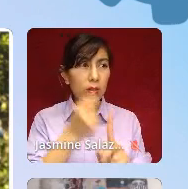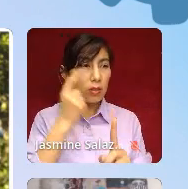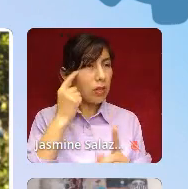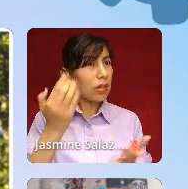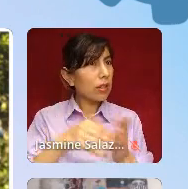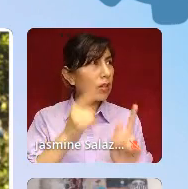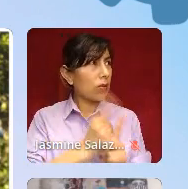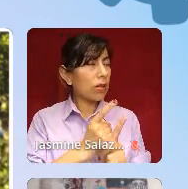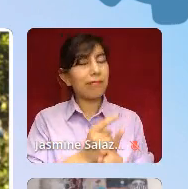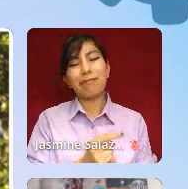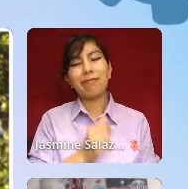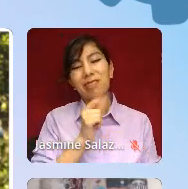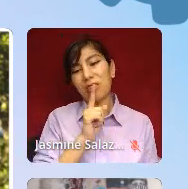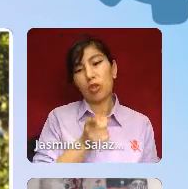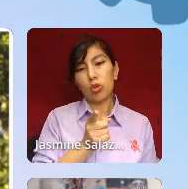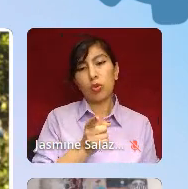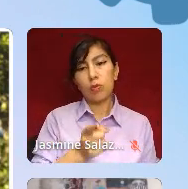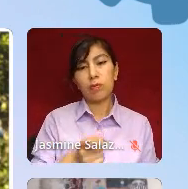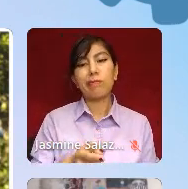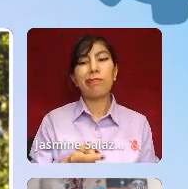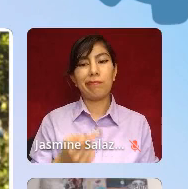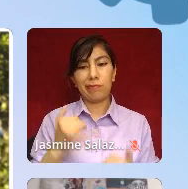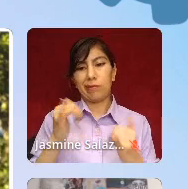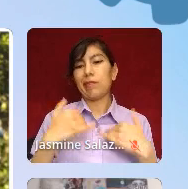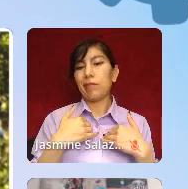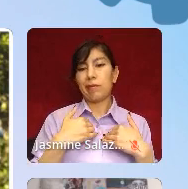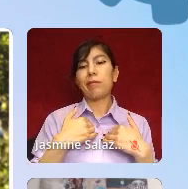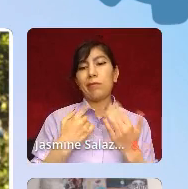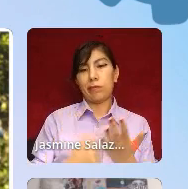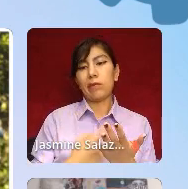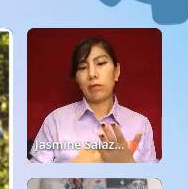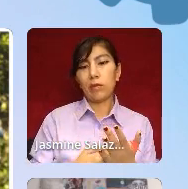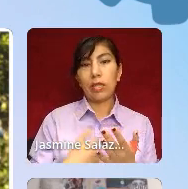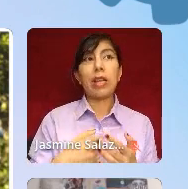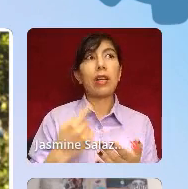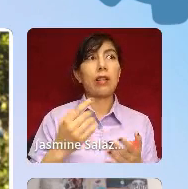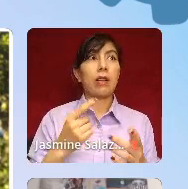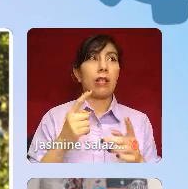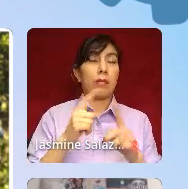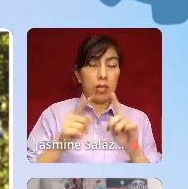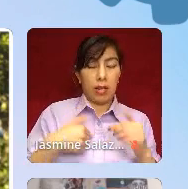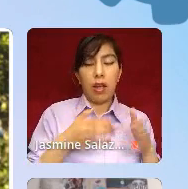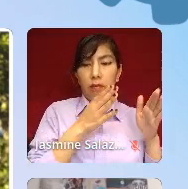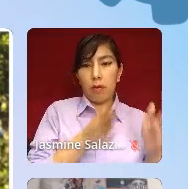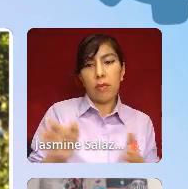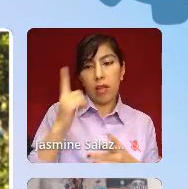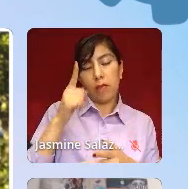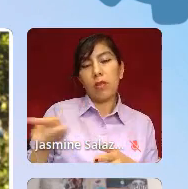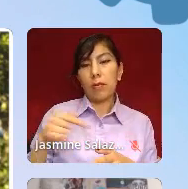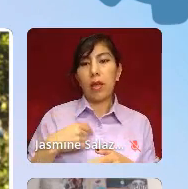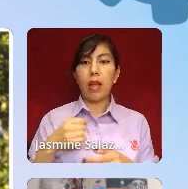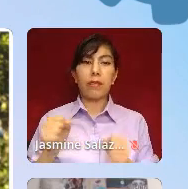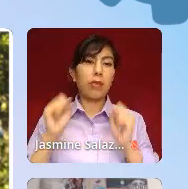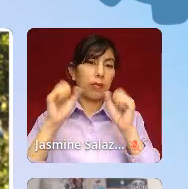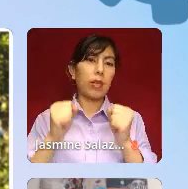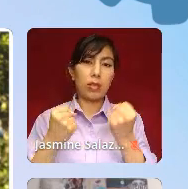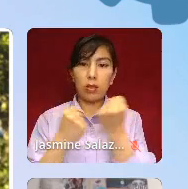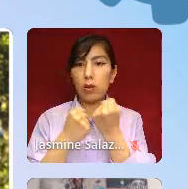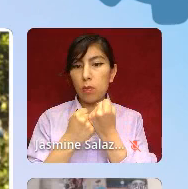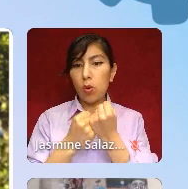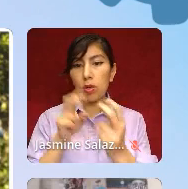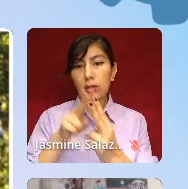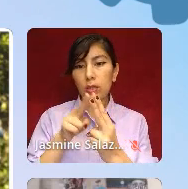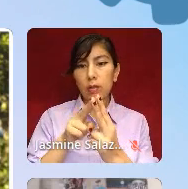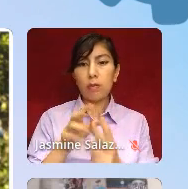That's not true. I still have suicidal thoughts. And I also have a plan for them. I have an amazing support system, which includes my mother, my husband,